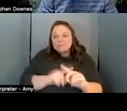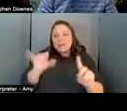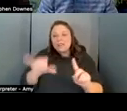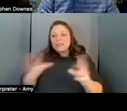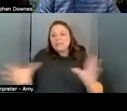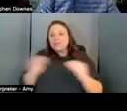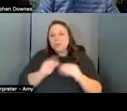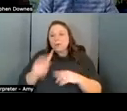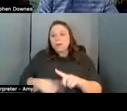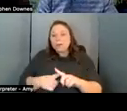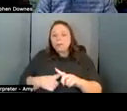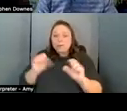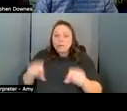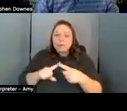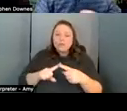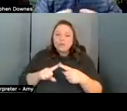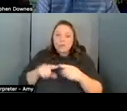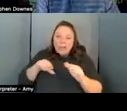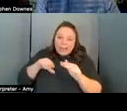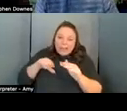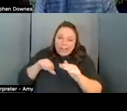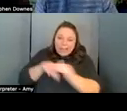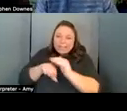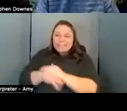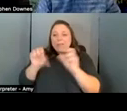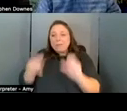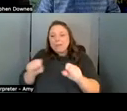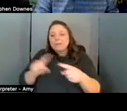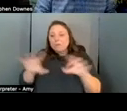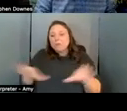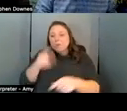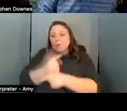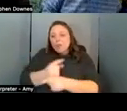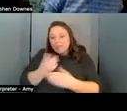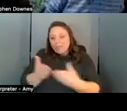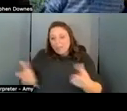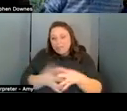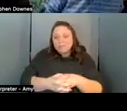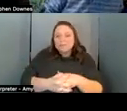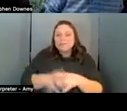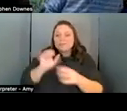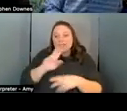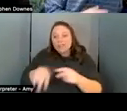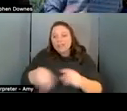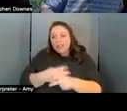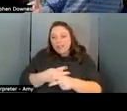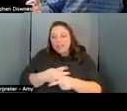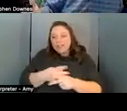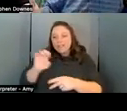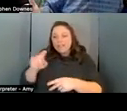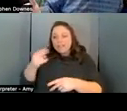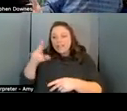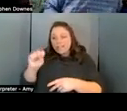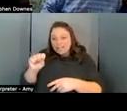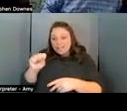to access the possibility of doing the right thing that kind of ethics isn't based in